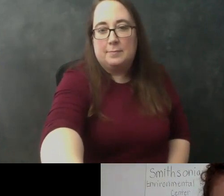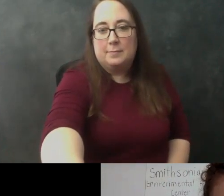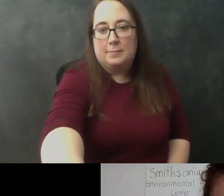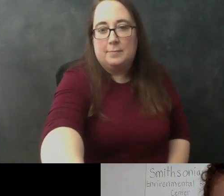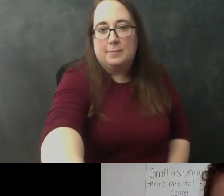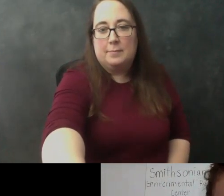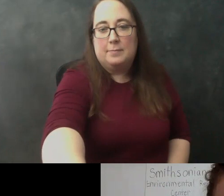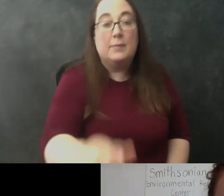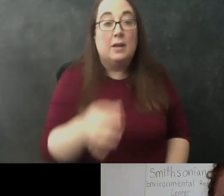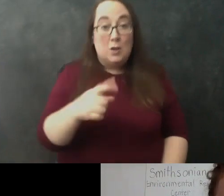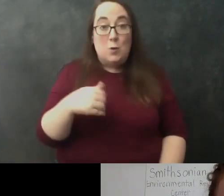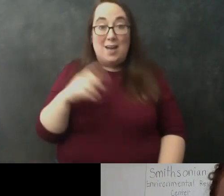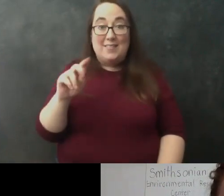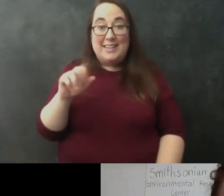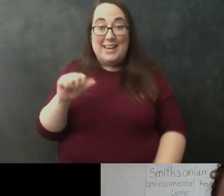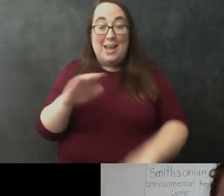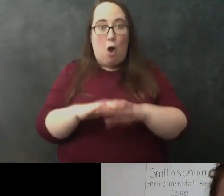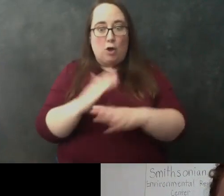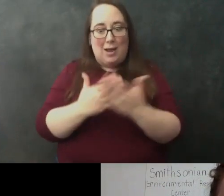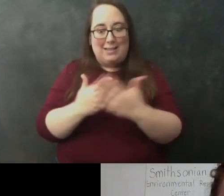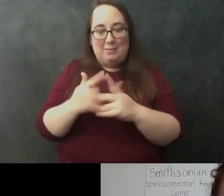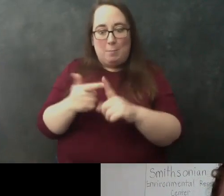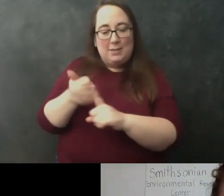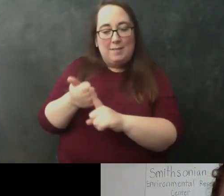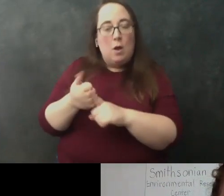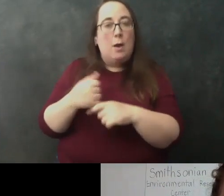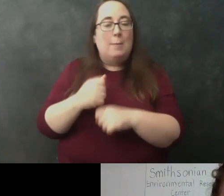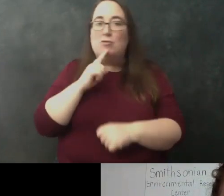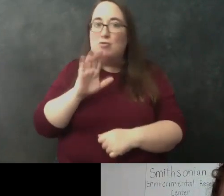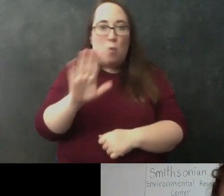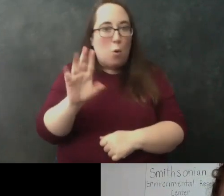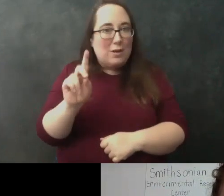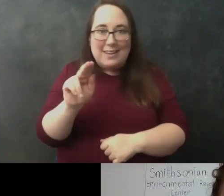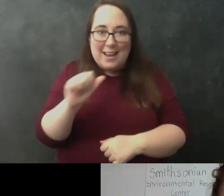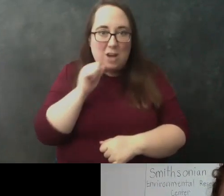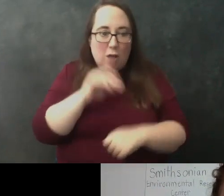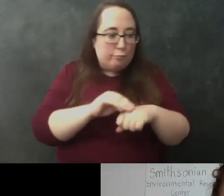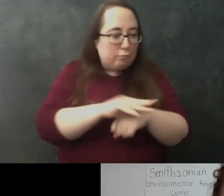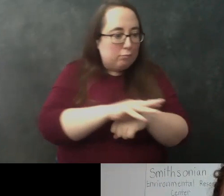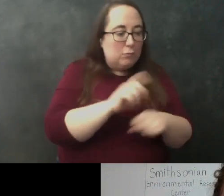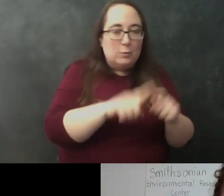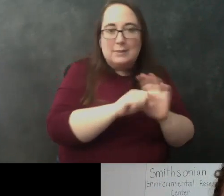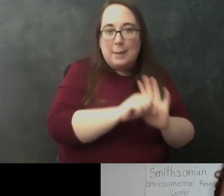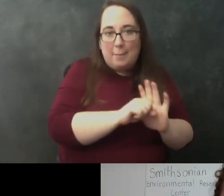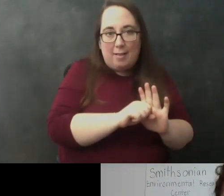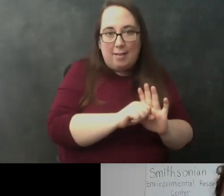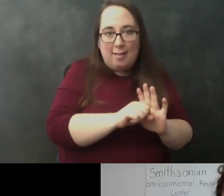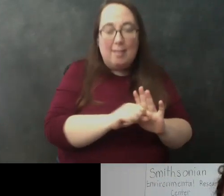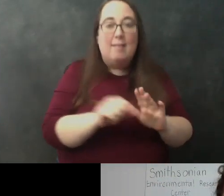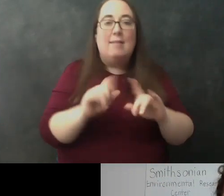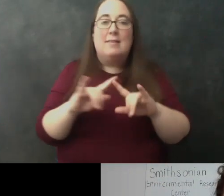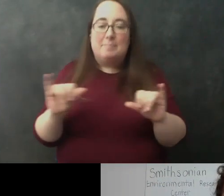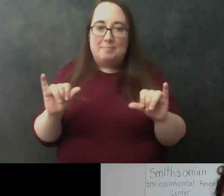and so you want to make sure that your dna does not get into your samples um at the same time